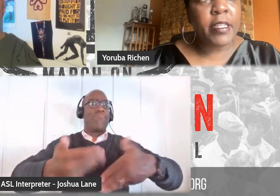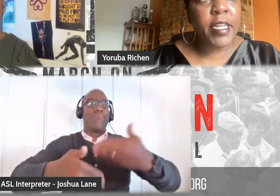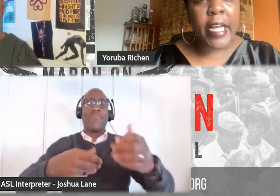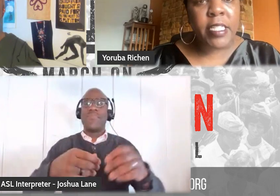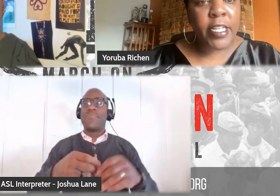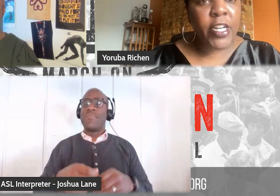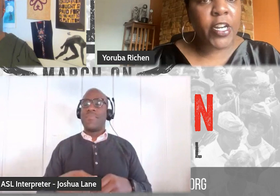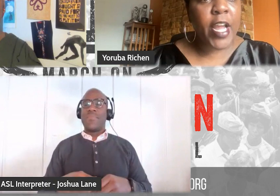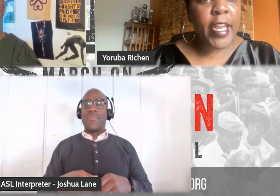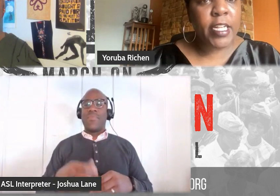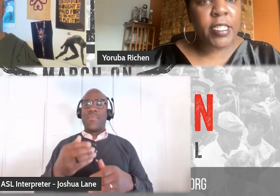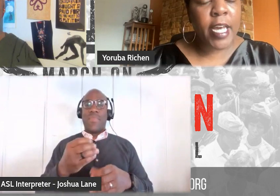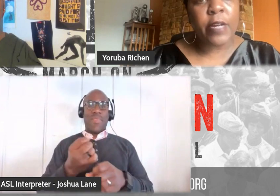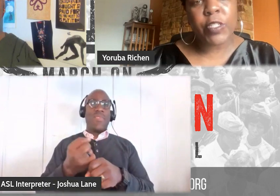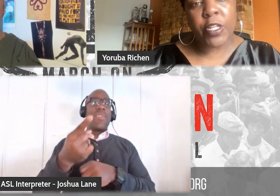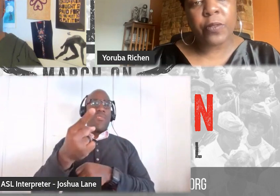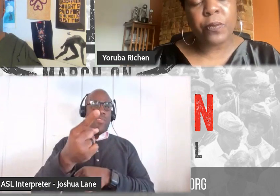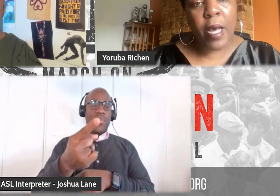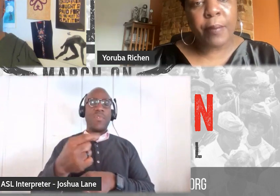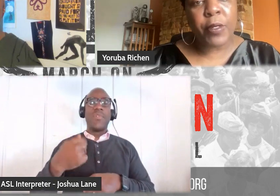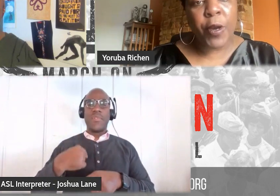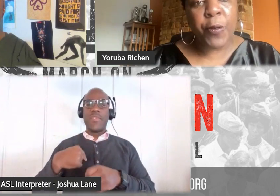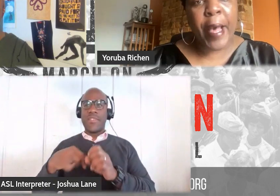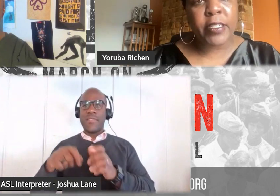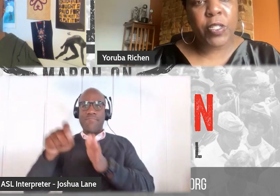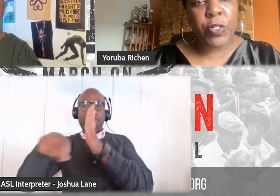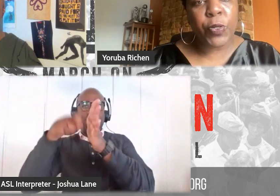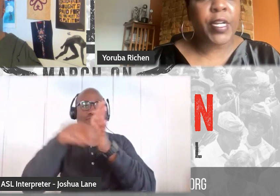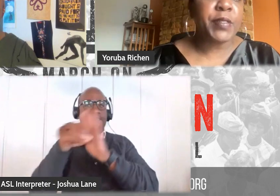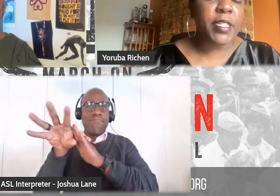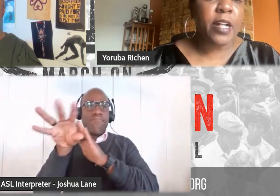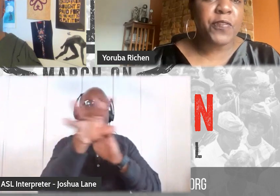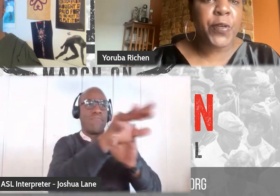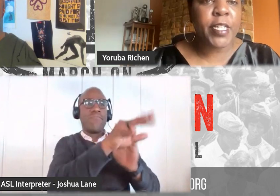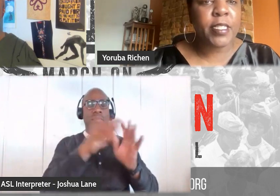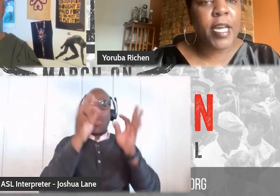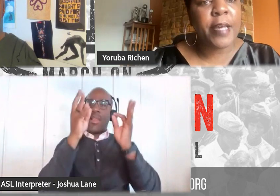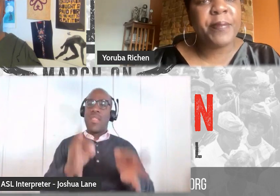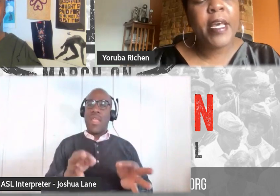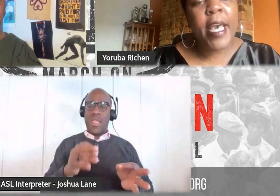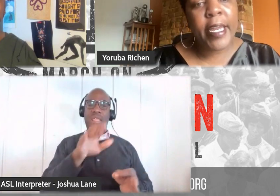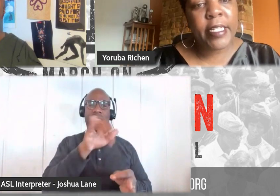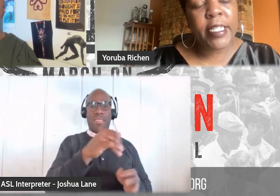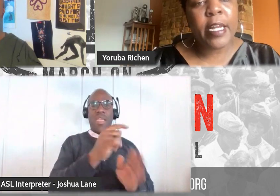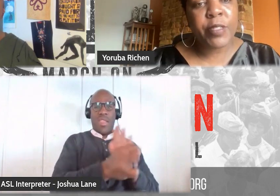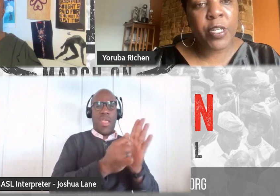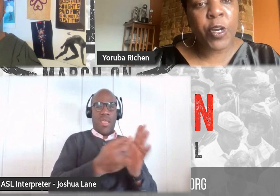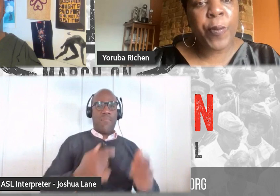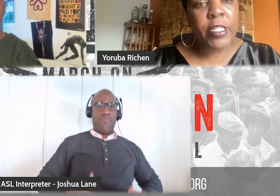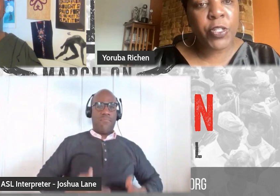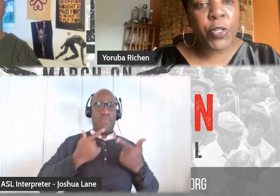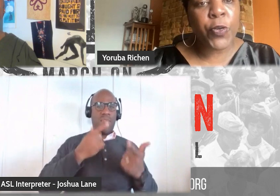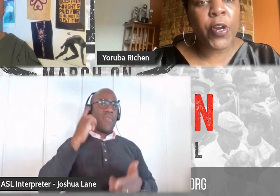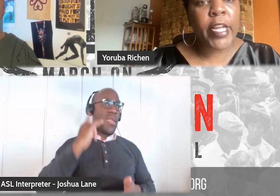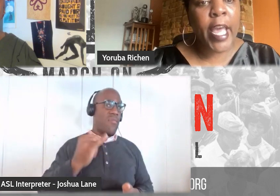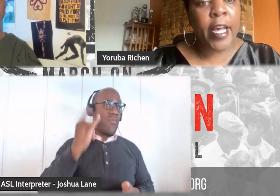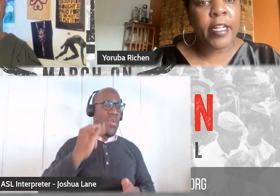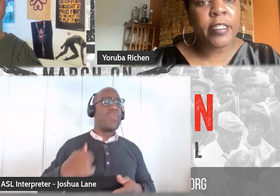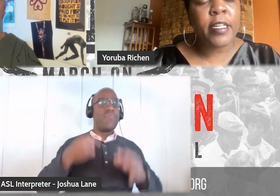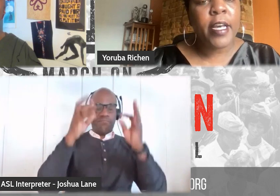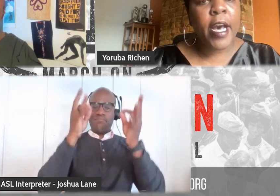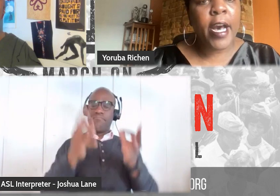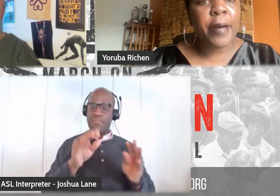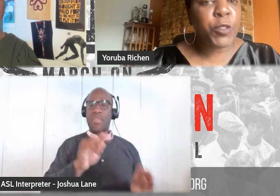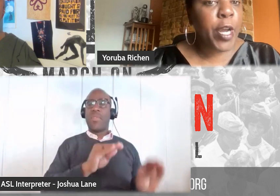that the next year, and I decided I was going to, um, go back to New York. I was in California at the time and I decided I was going to go back to New York